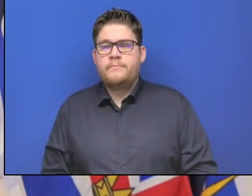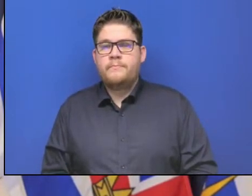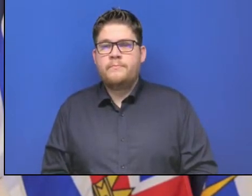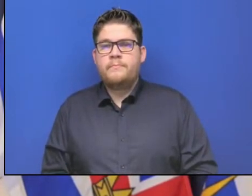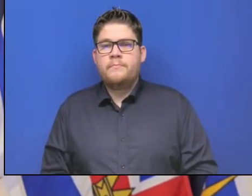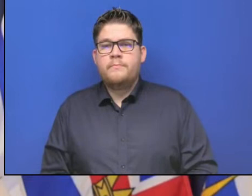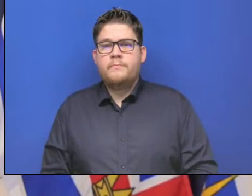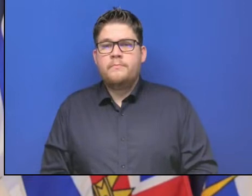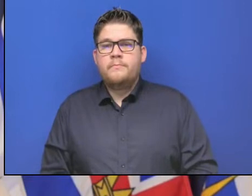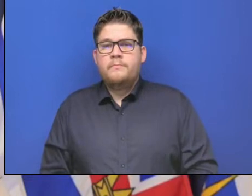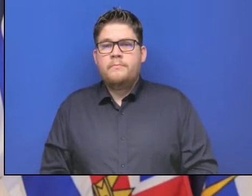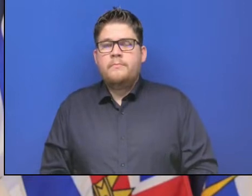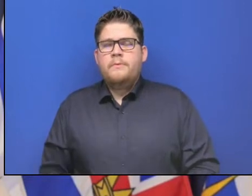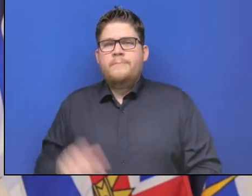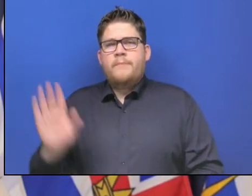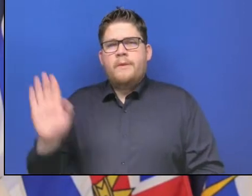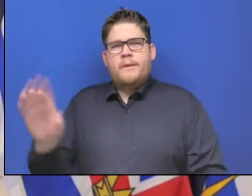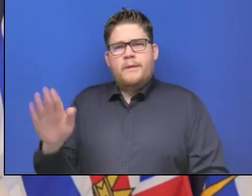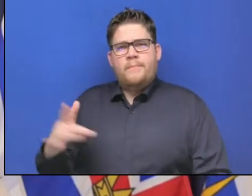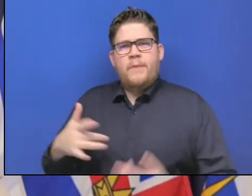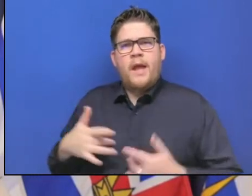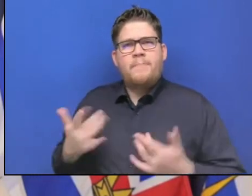fuel supplies in the region?